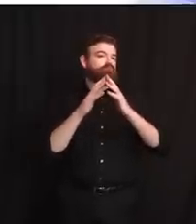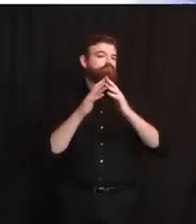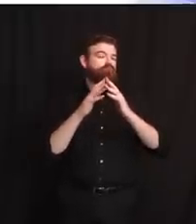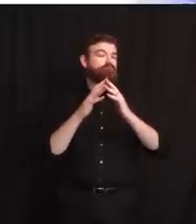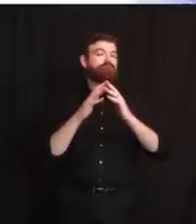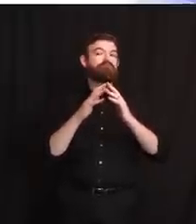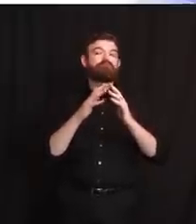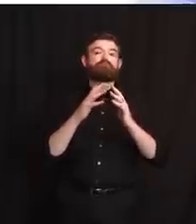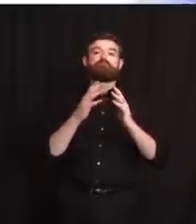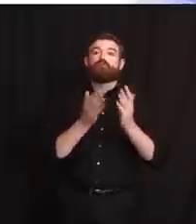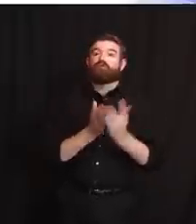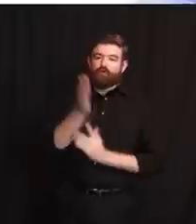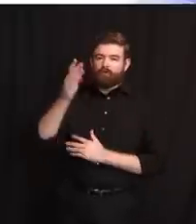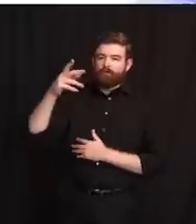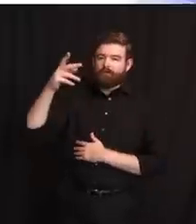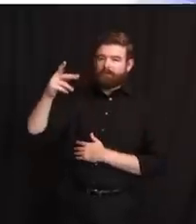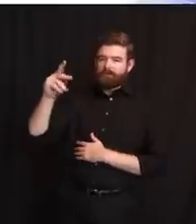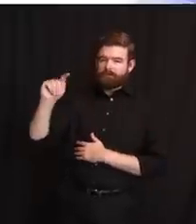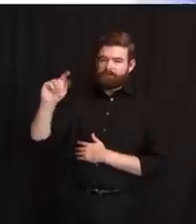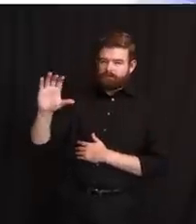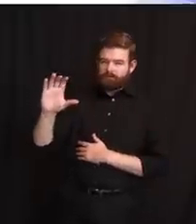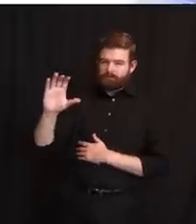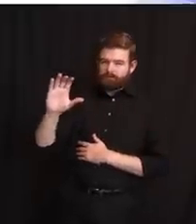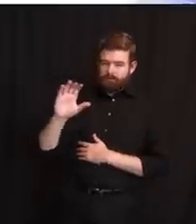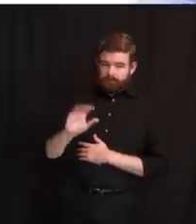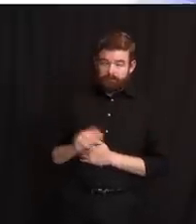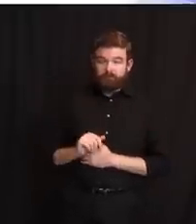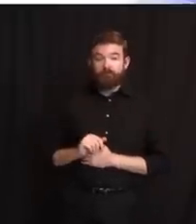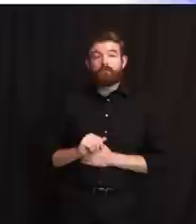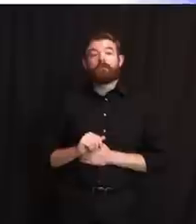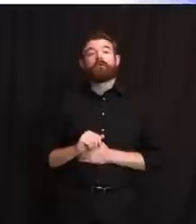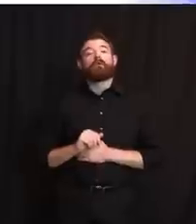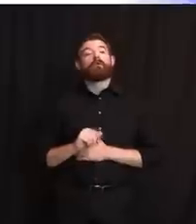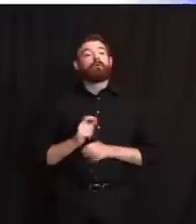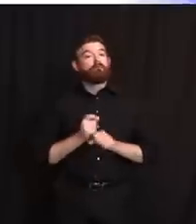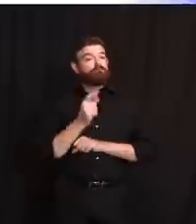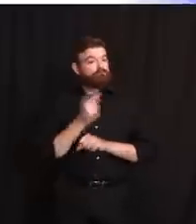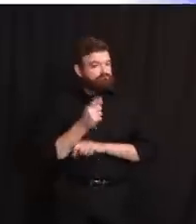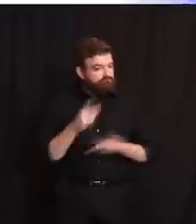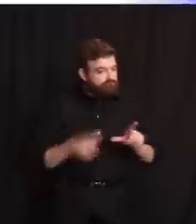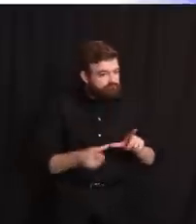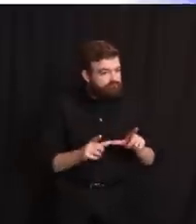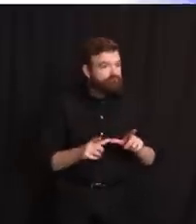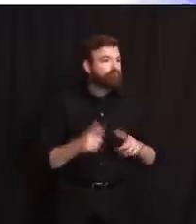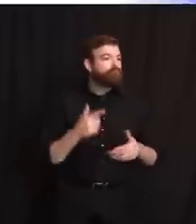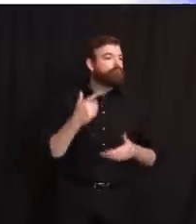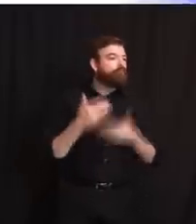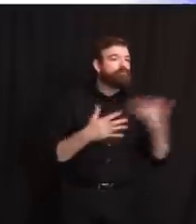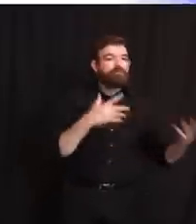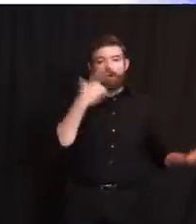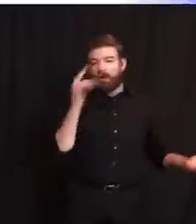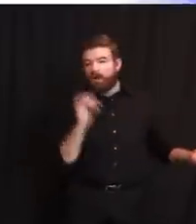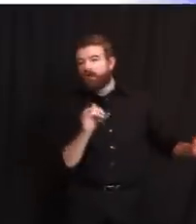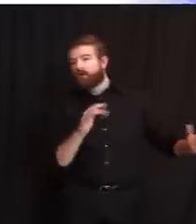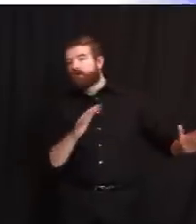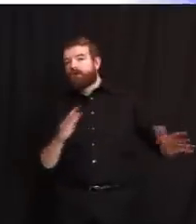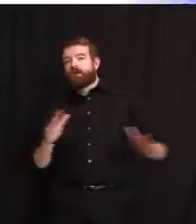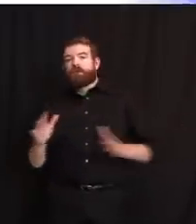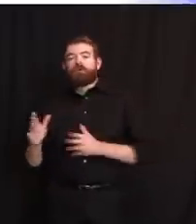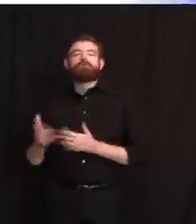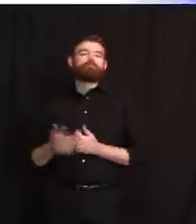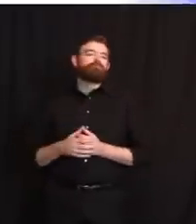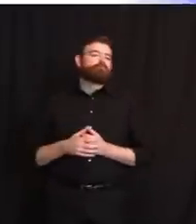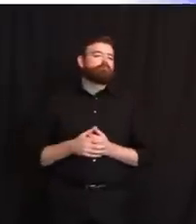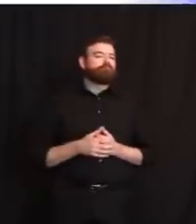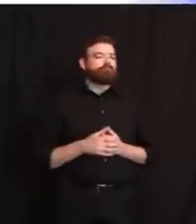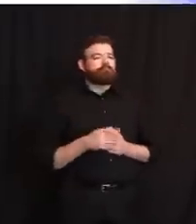training or annual renewal rather, what that process would look like, that would be one that we would work with the unions on.